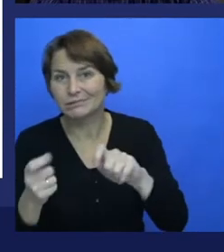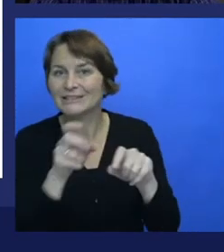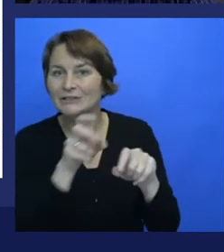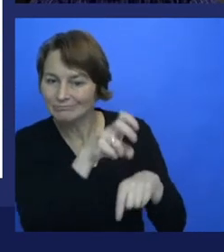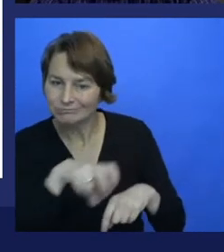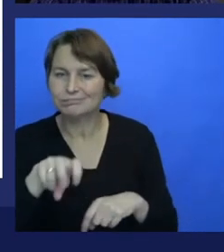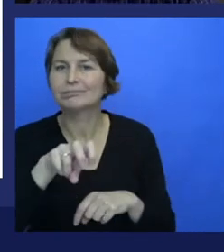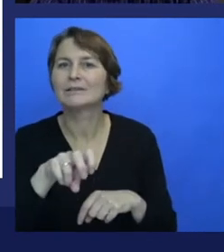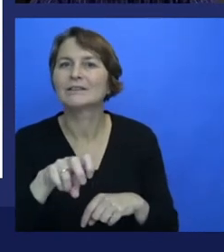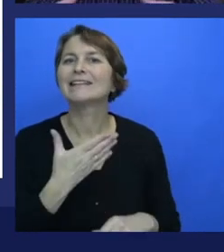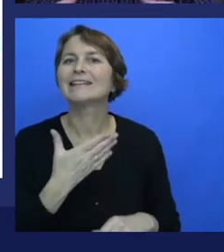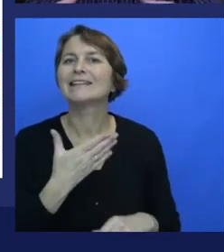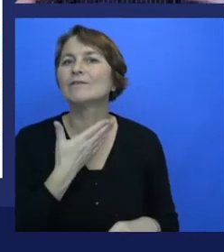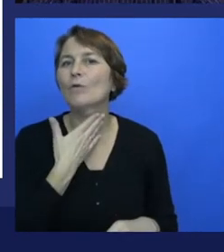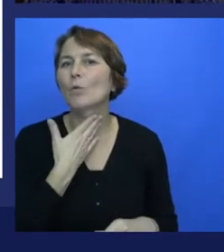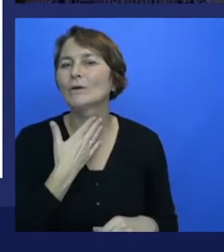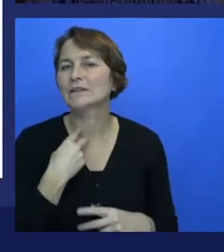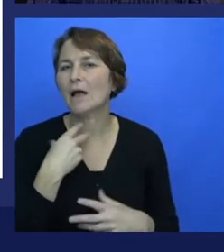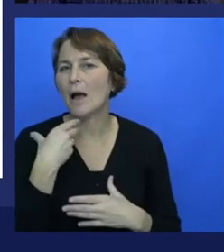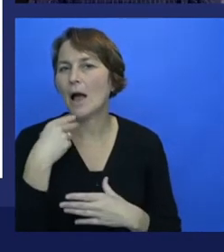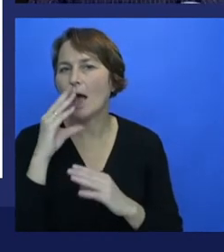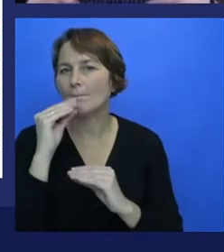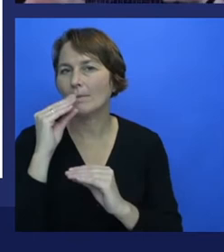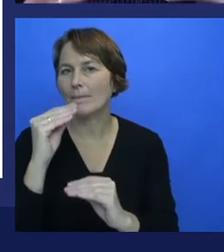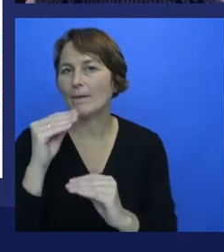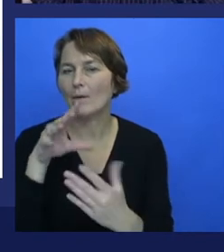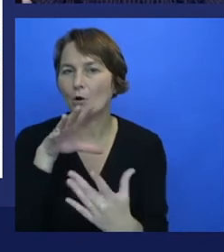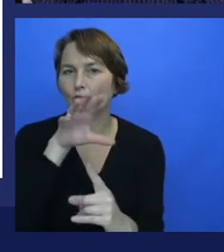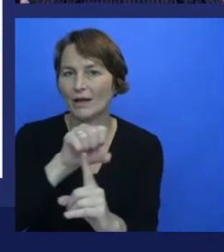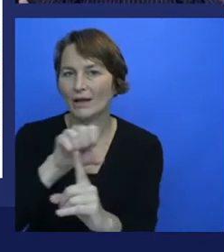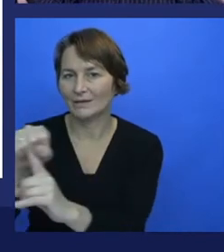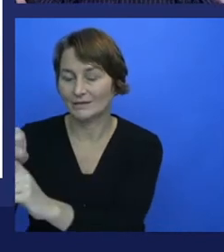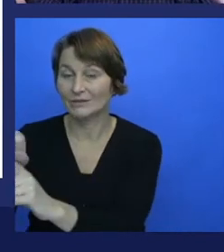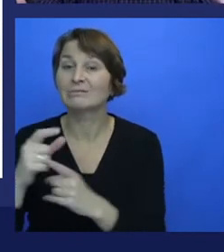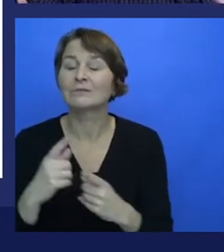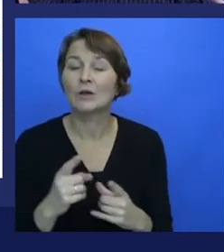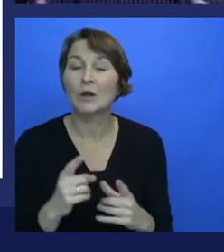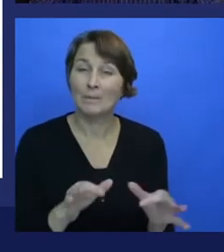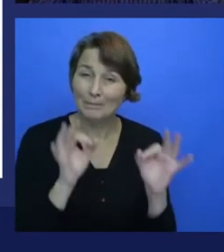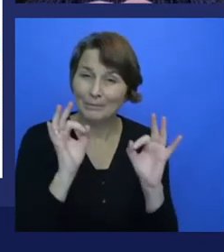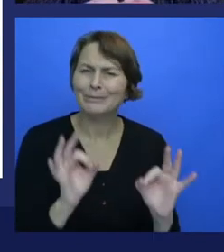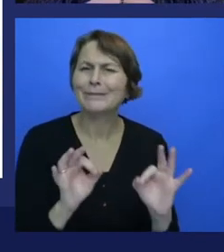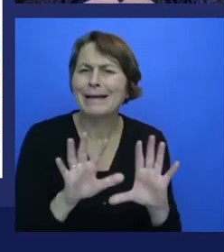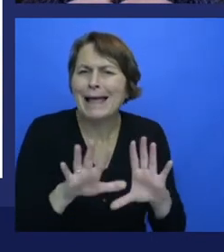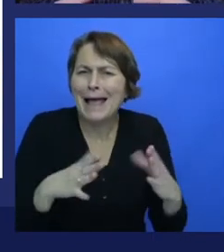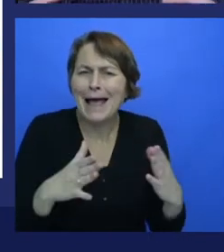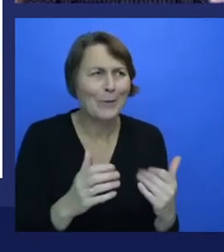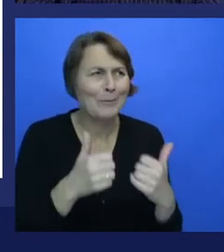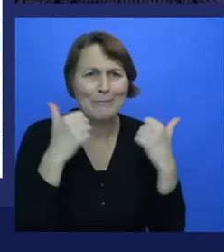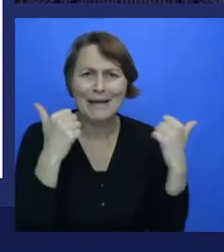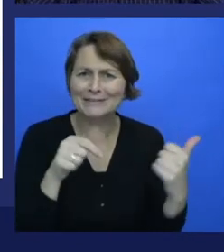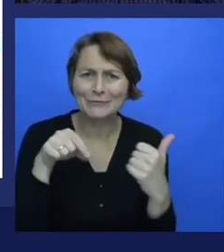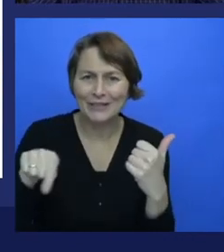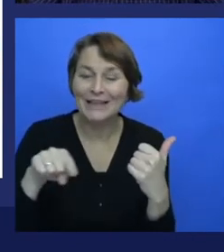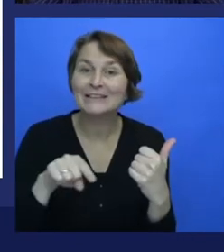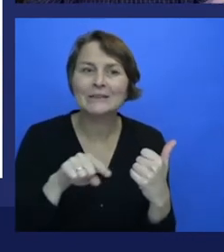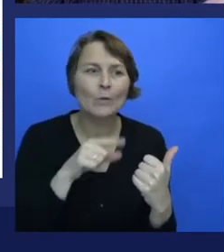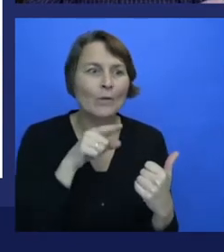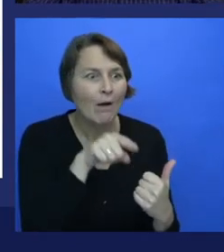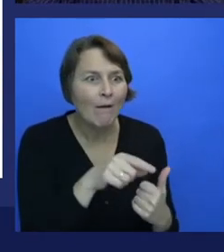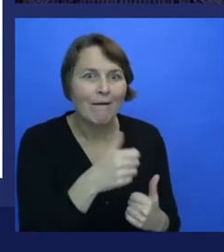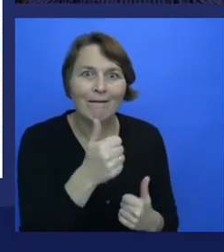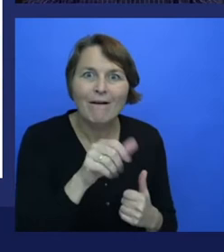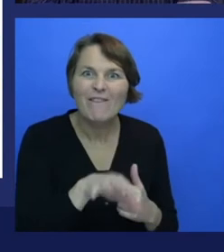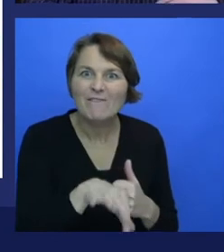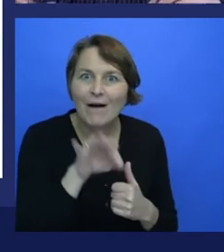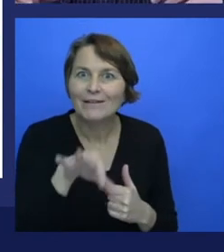academic model is the sharing of the papers, the sharing of the core concepts. And so very quickly, other organizations picked this up.